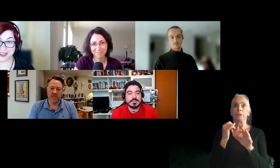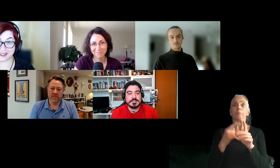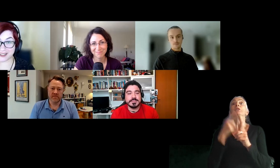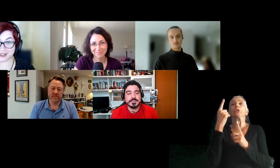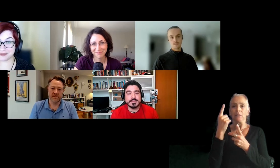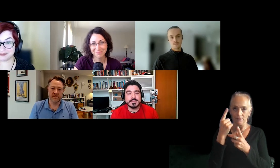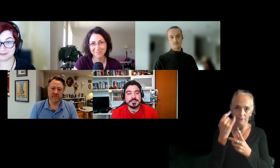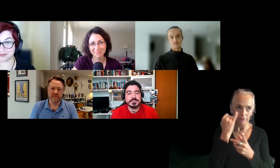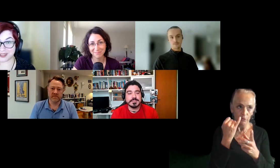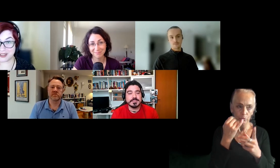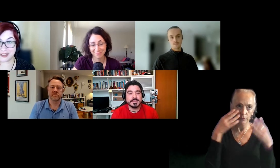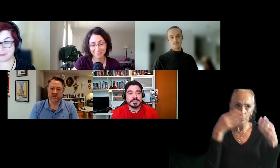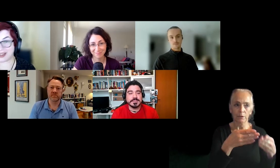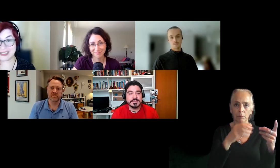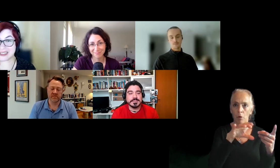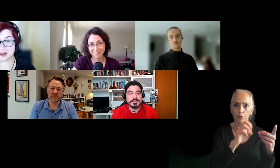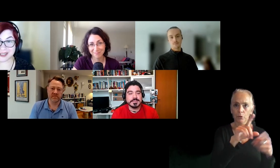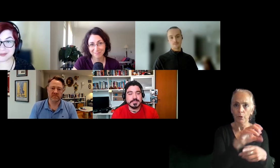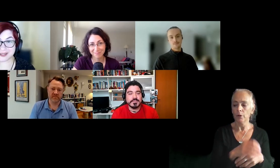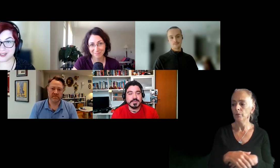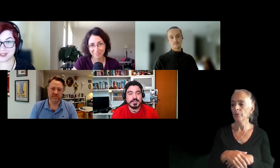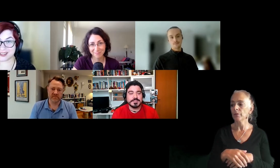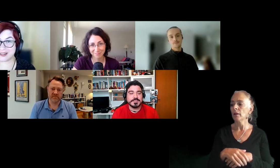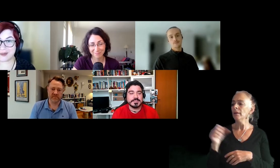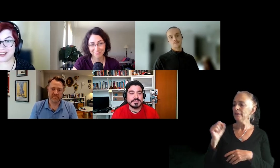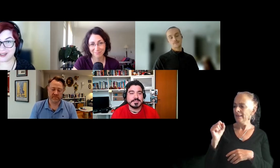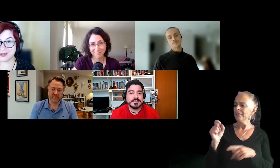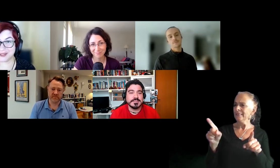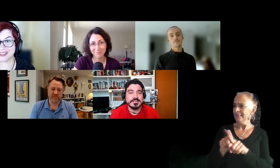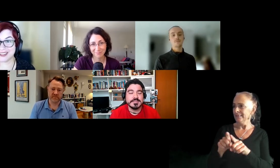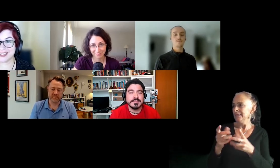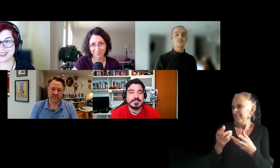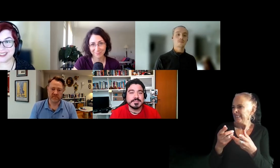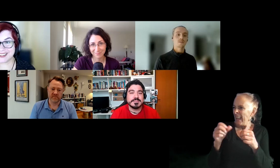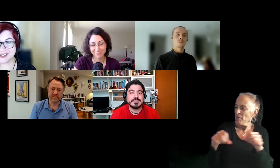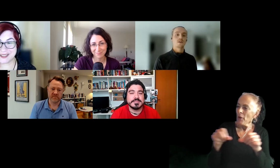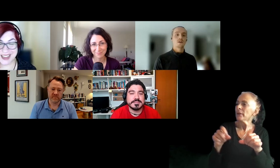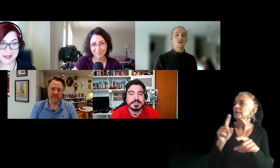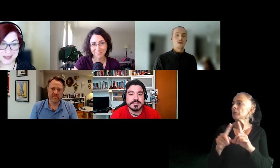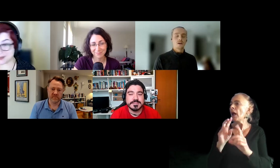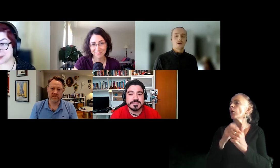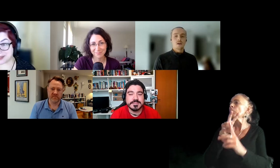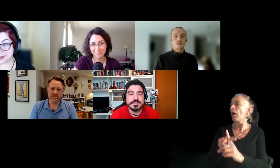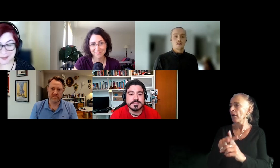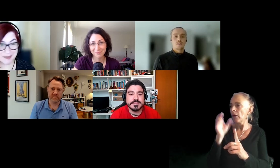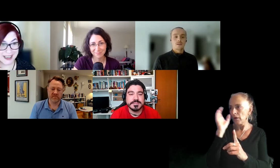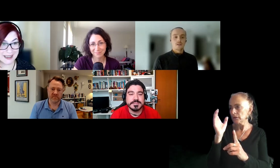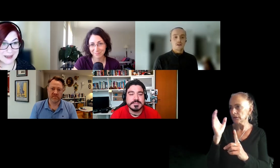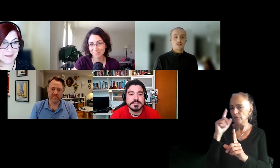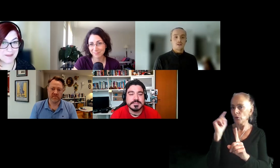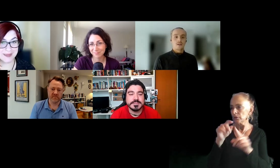different areas too, but applying the same concepts is just the way that you do it, not that specific platform.